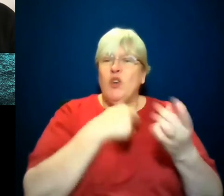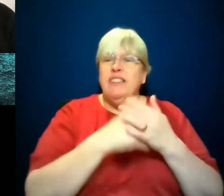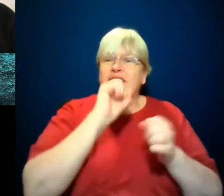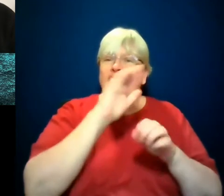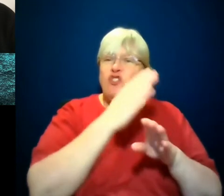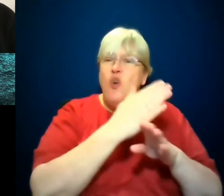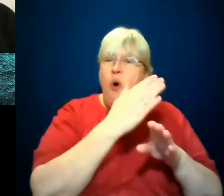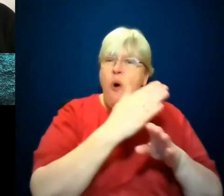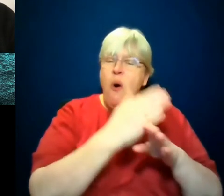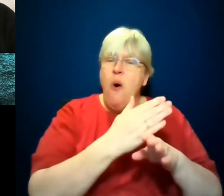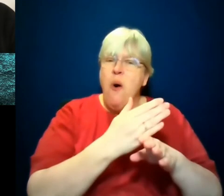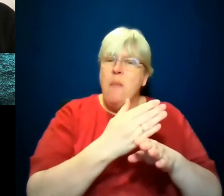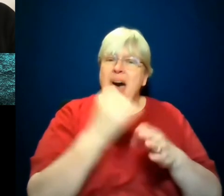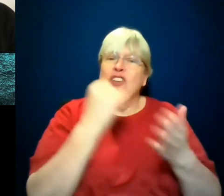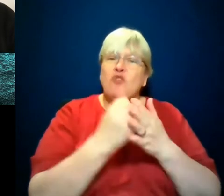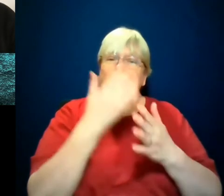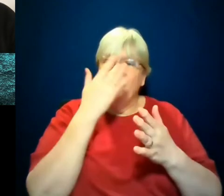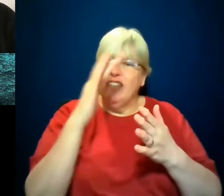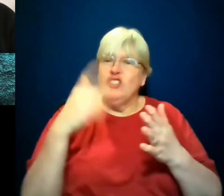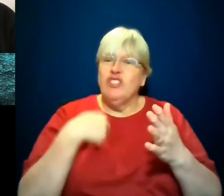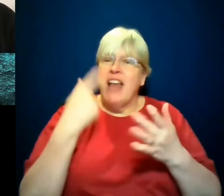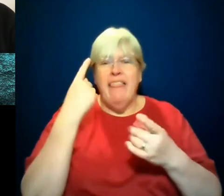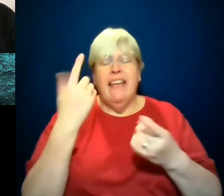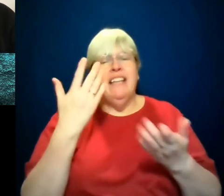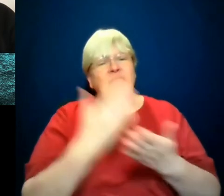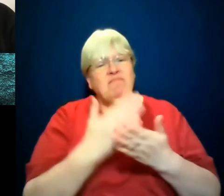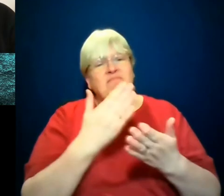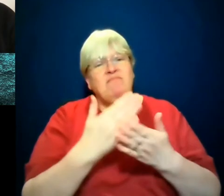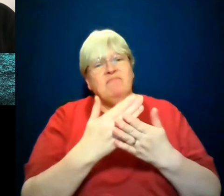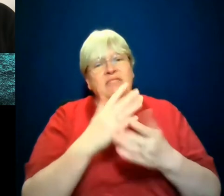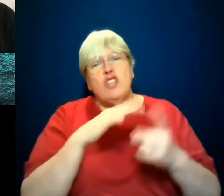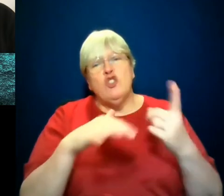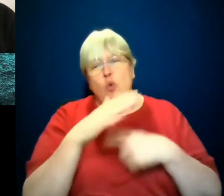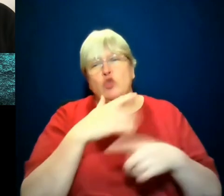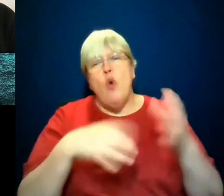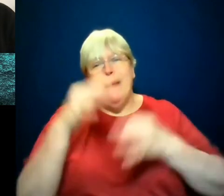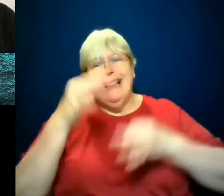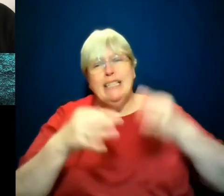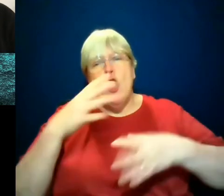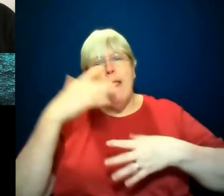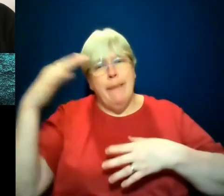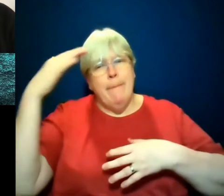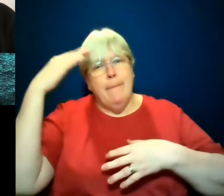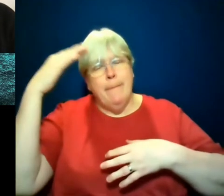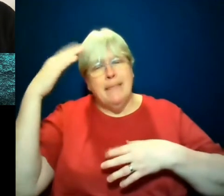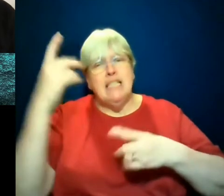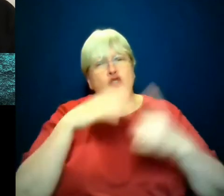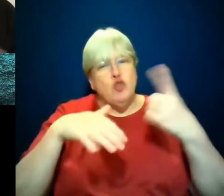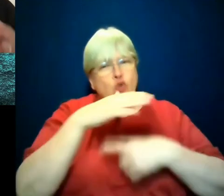think that crime fiction can explore big sociopolitical themes and sociological themes